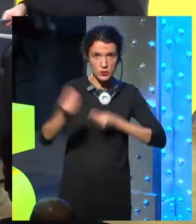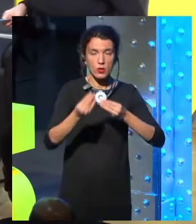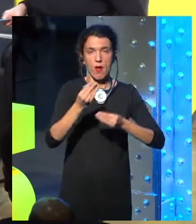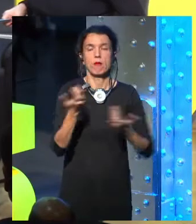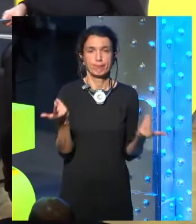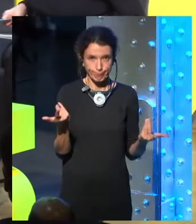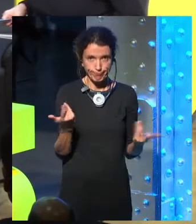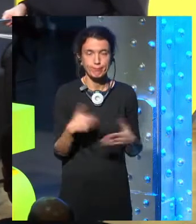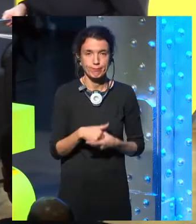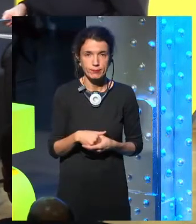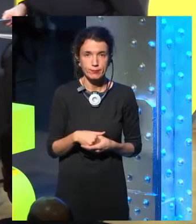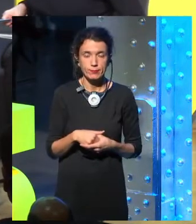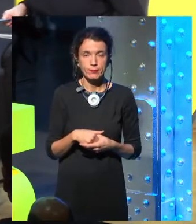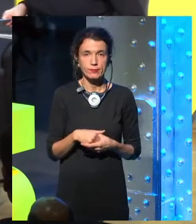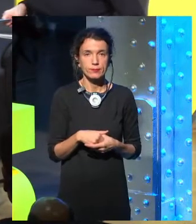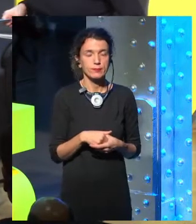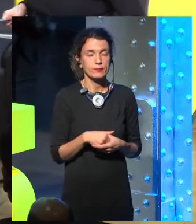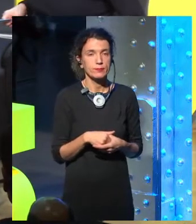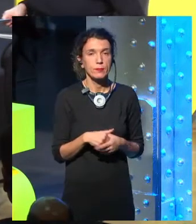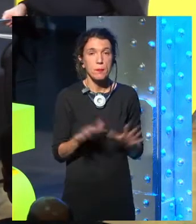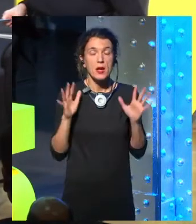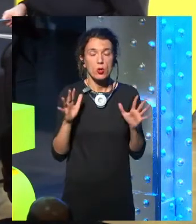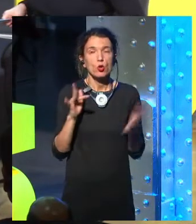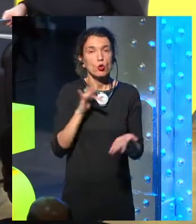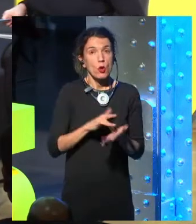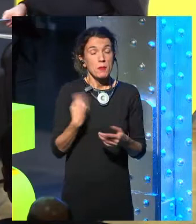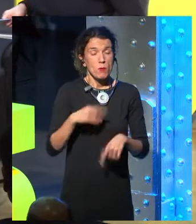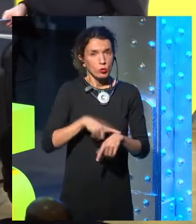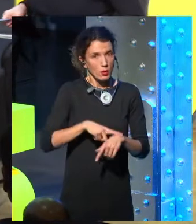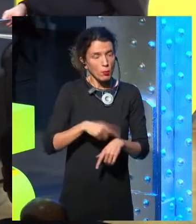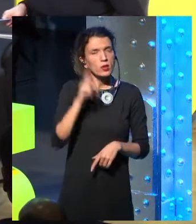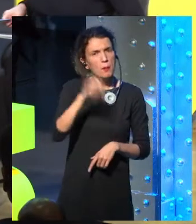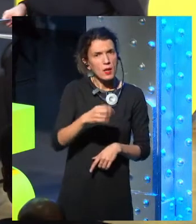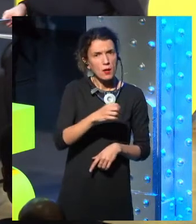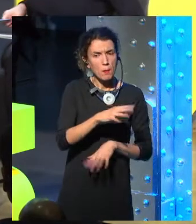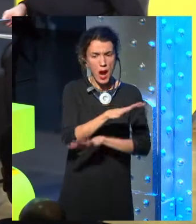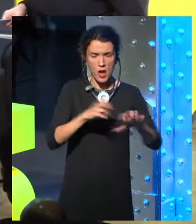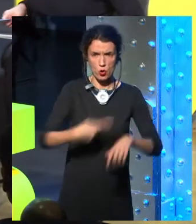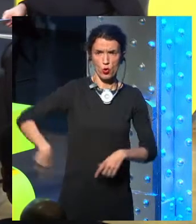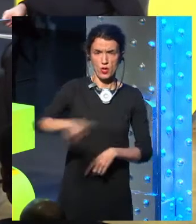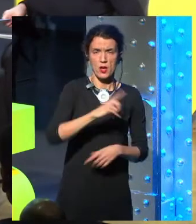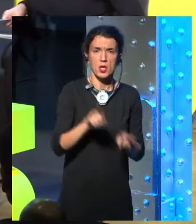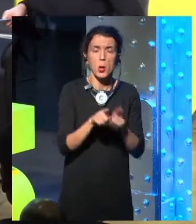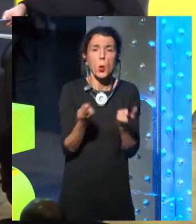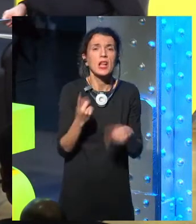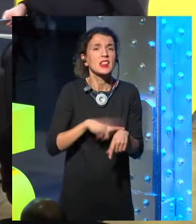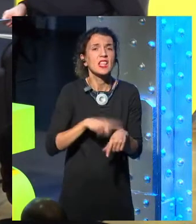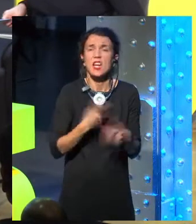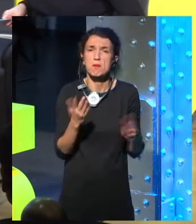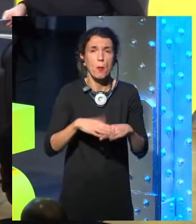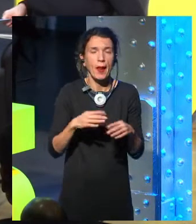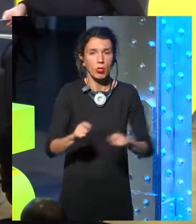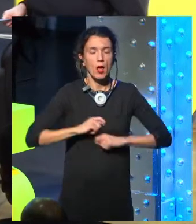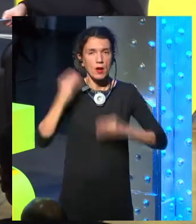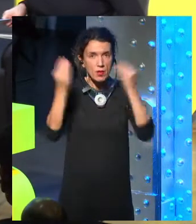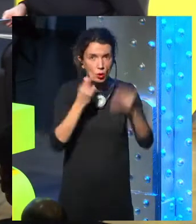most of us don't have enough reflective time because we don't have a good relationship with our technology that we can't consider these questions and work on